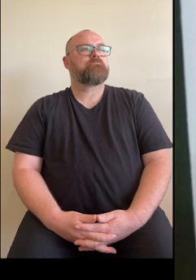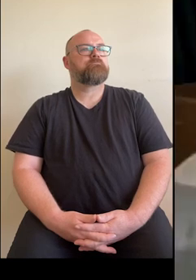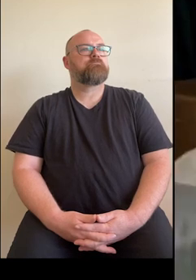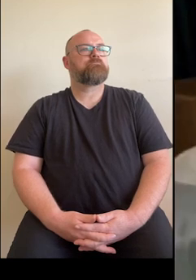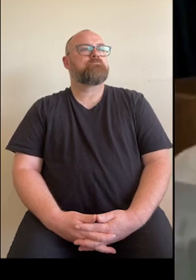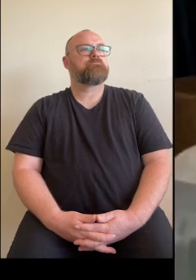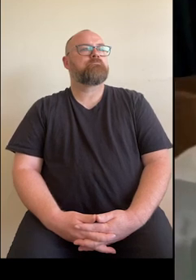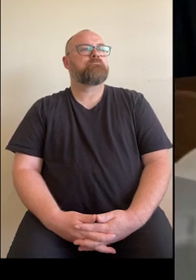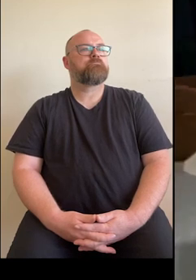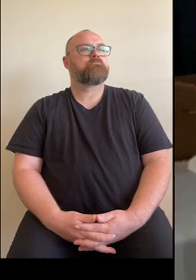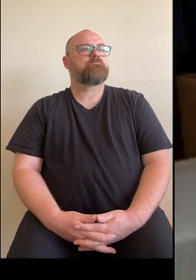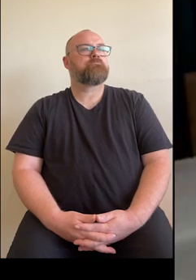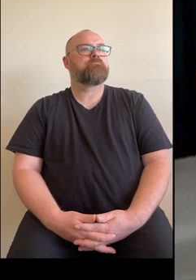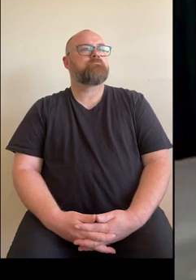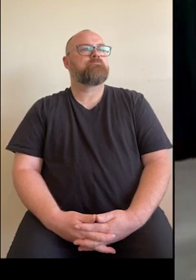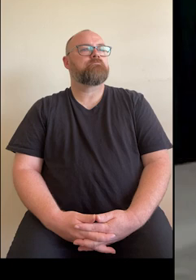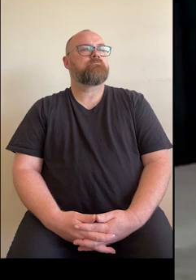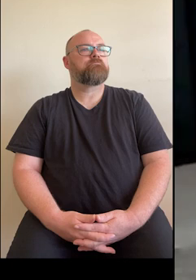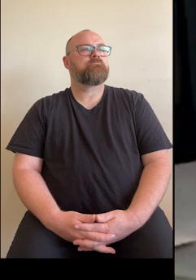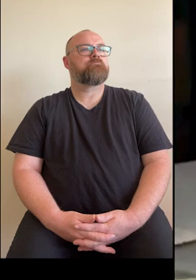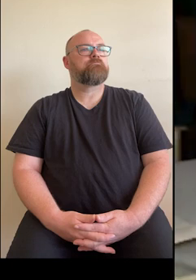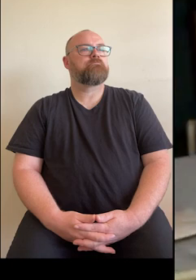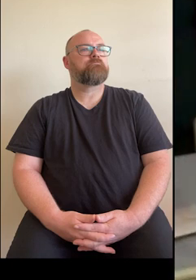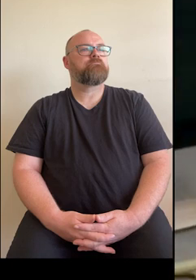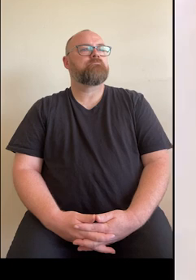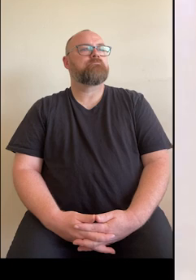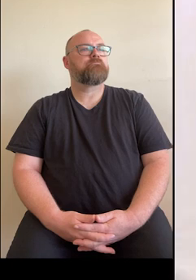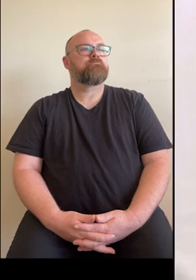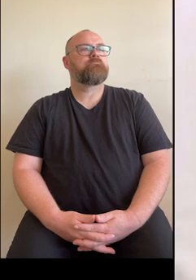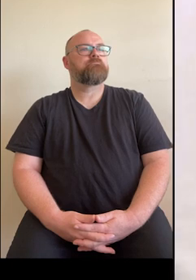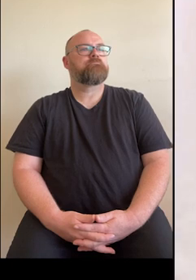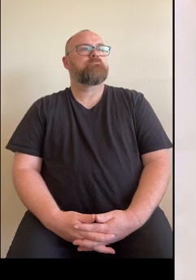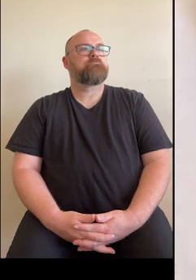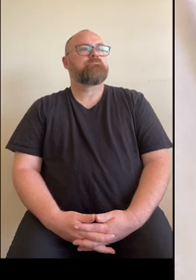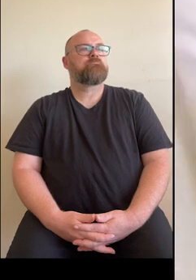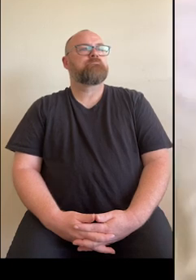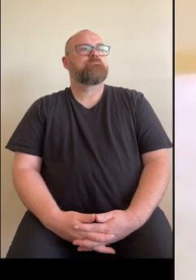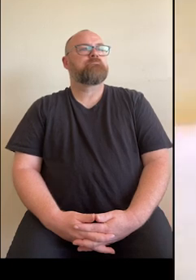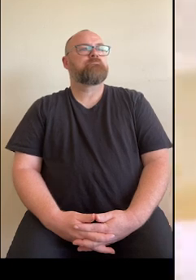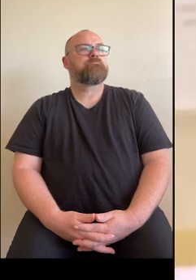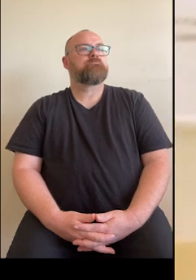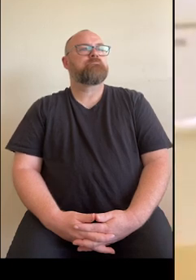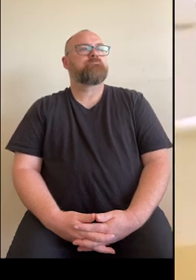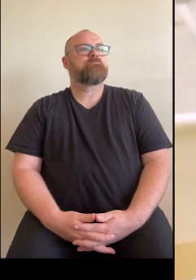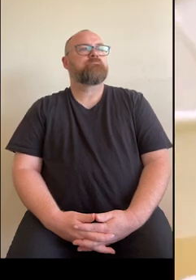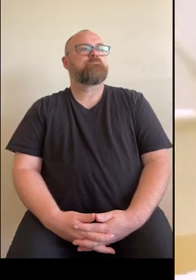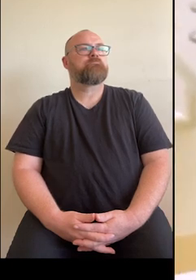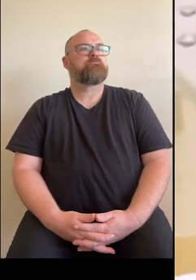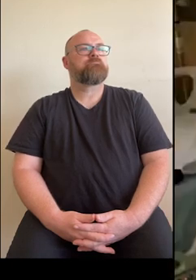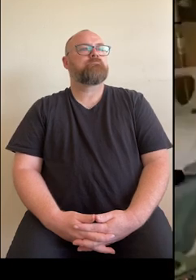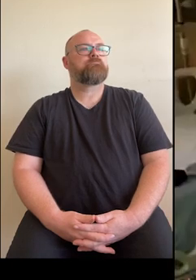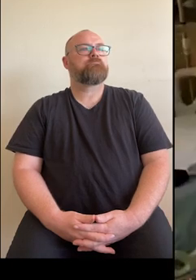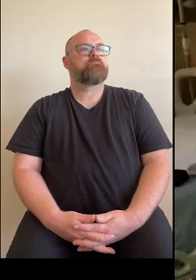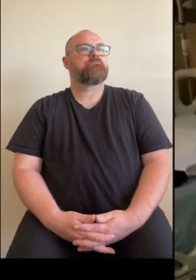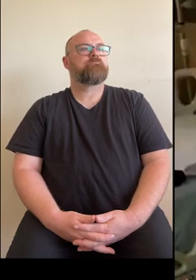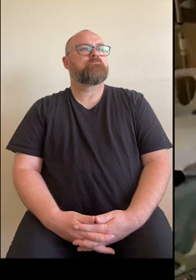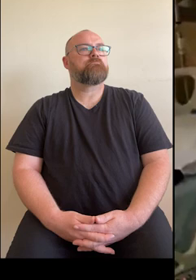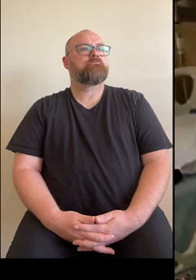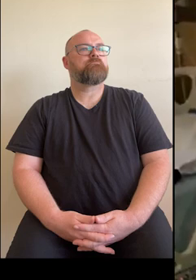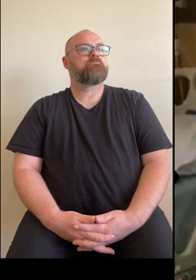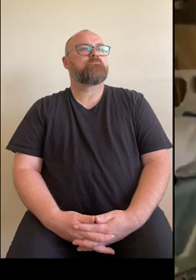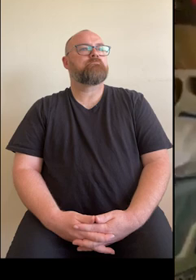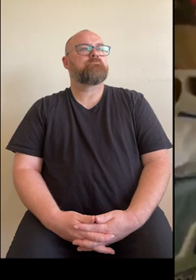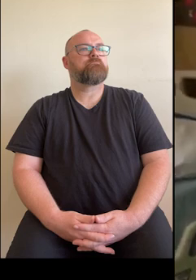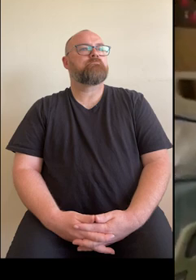problems, certainly can make our job investigating a lot easier. Sue's situation was in fact a heart attack and after initial stabilization